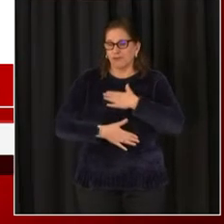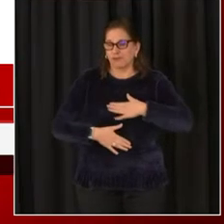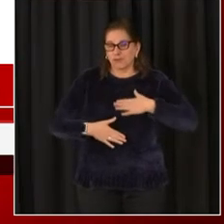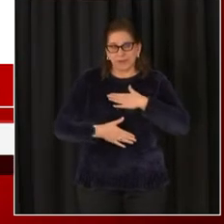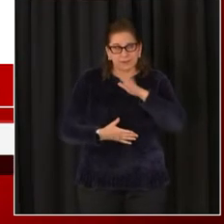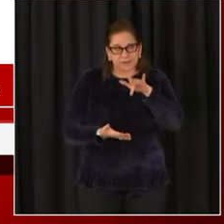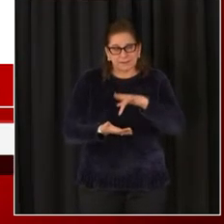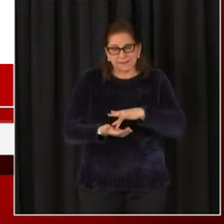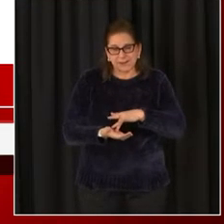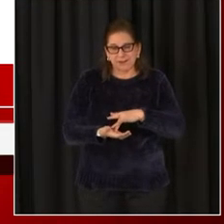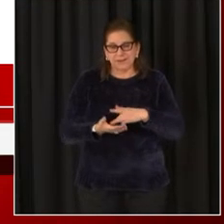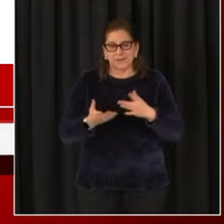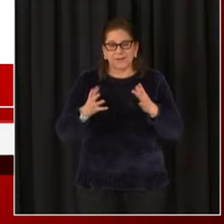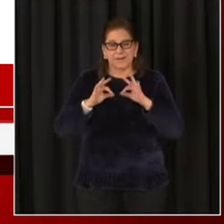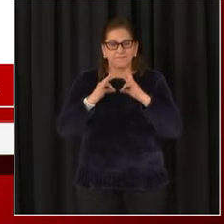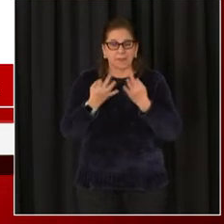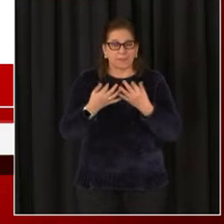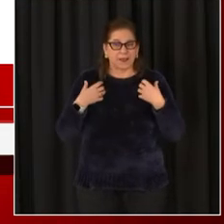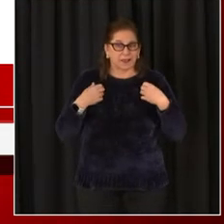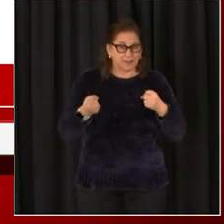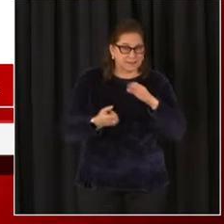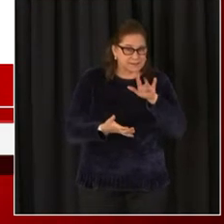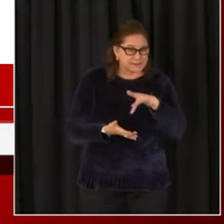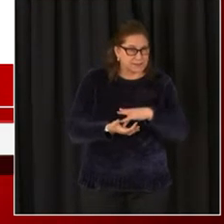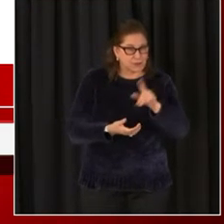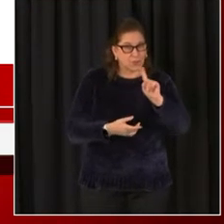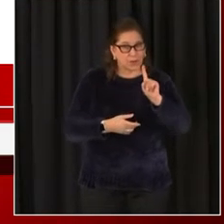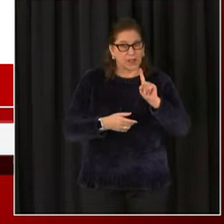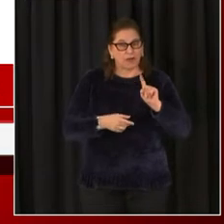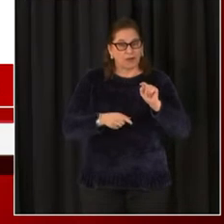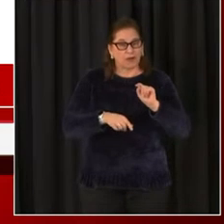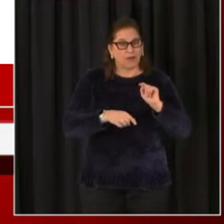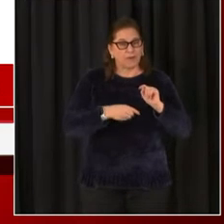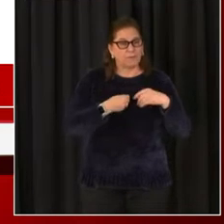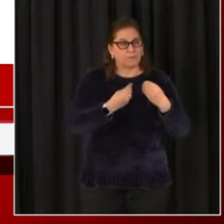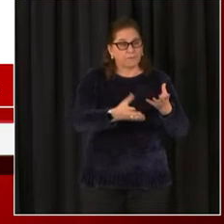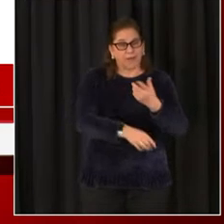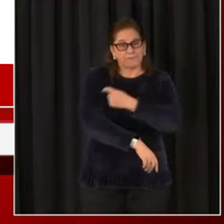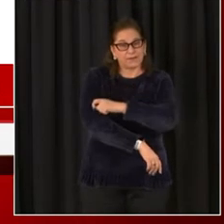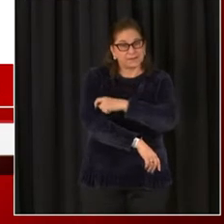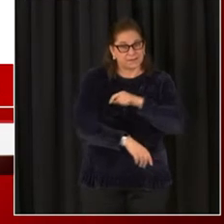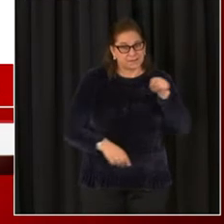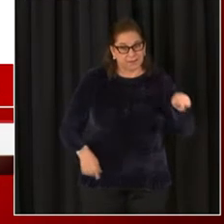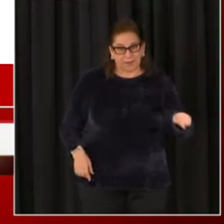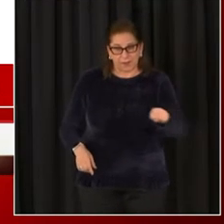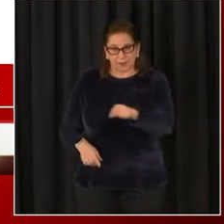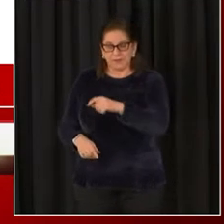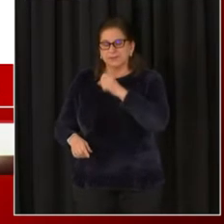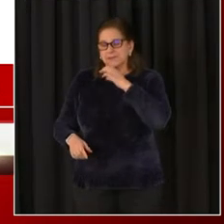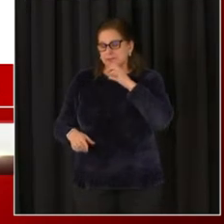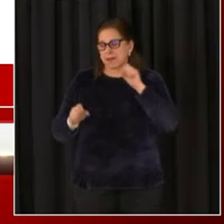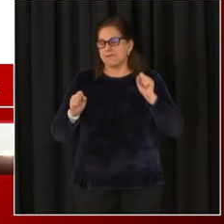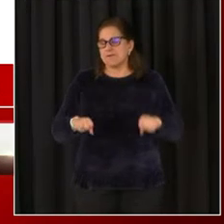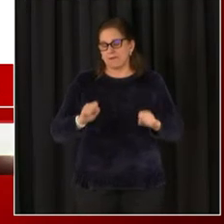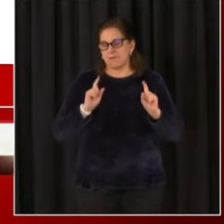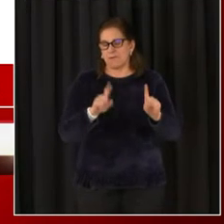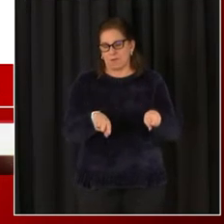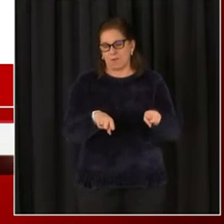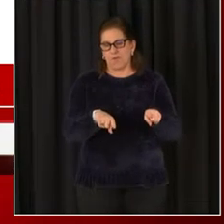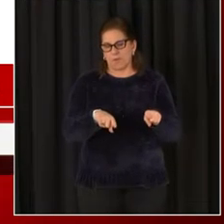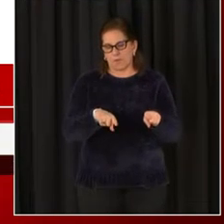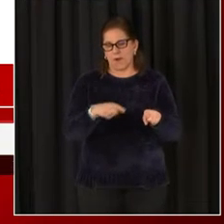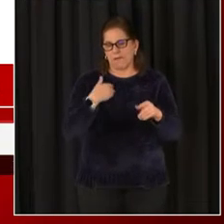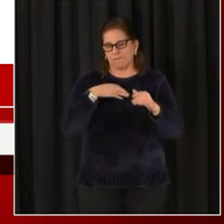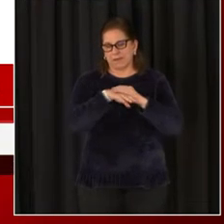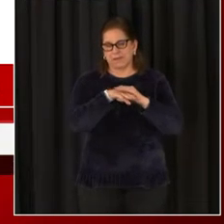federally qualified health centers that have provided care to these seniors for a long time and have a huge commitment to providing